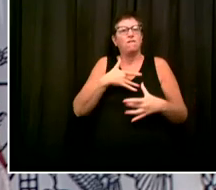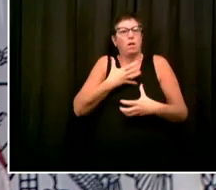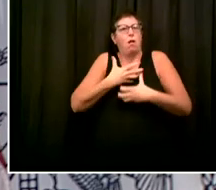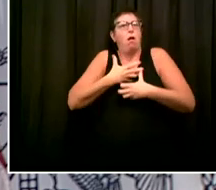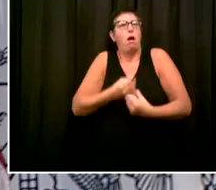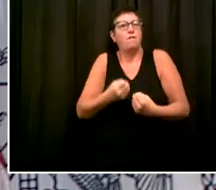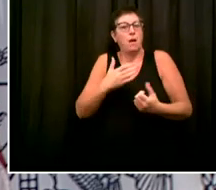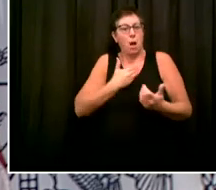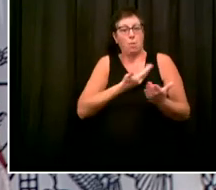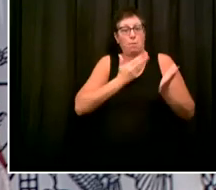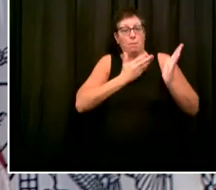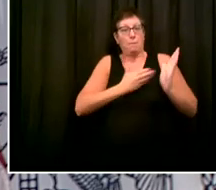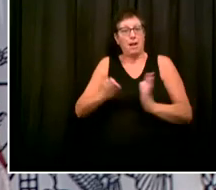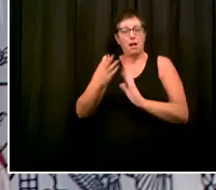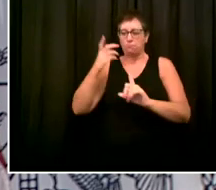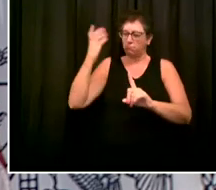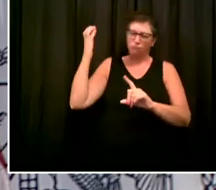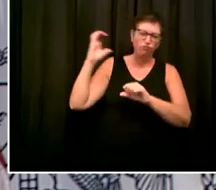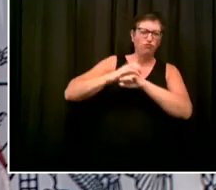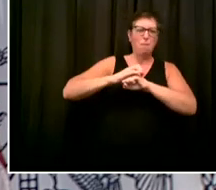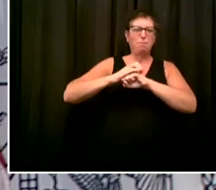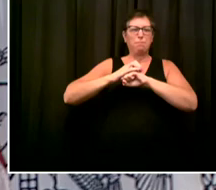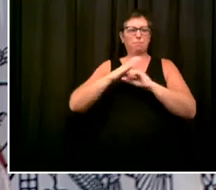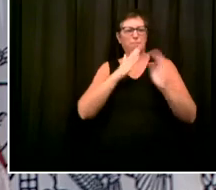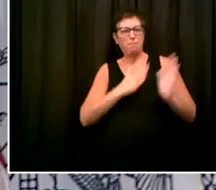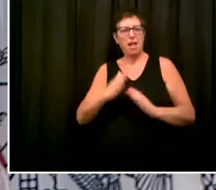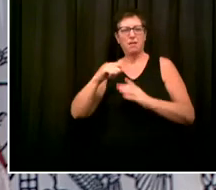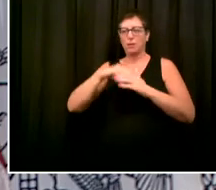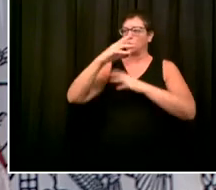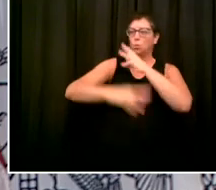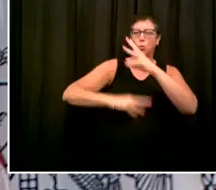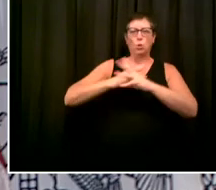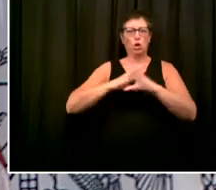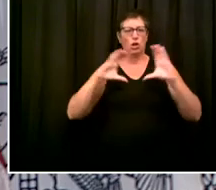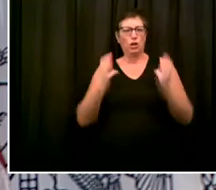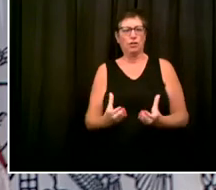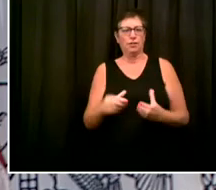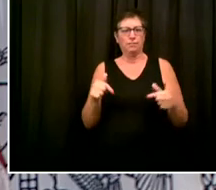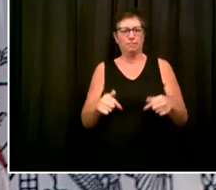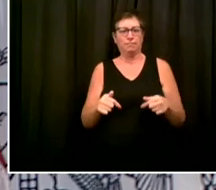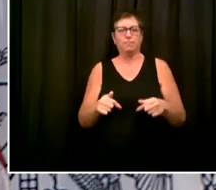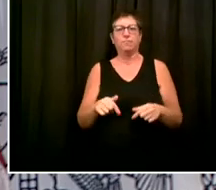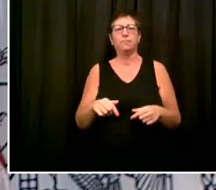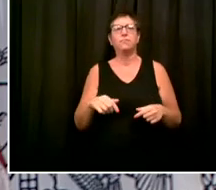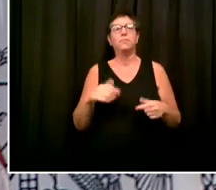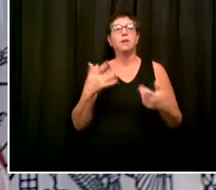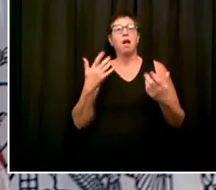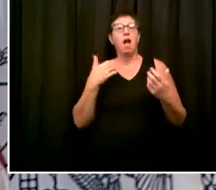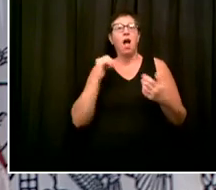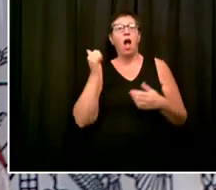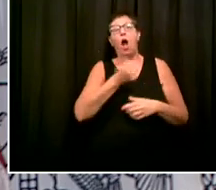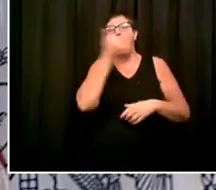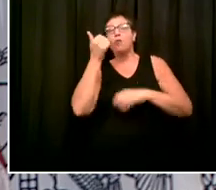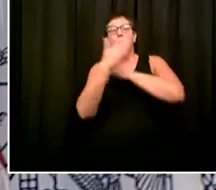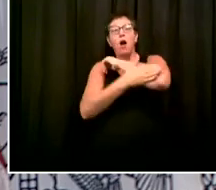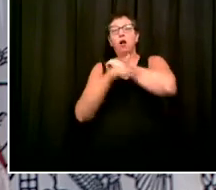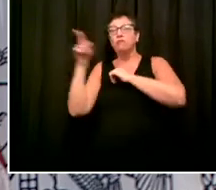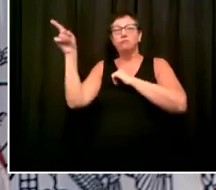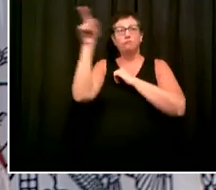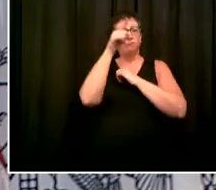It has not been the guidance around the world or the practice to do mandatory testing.